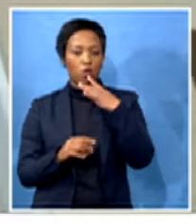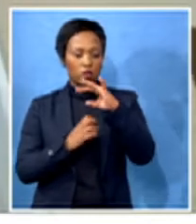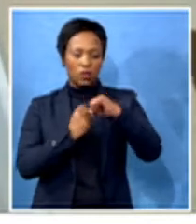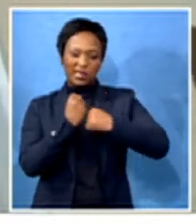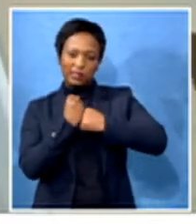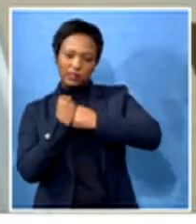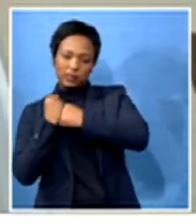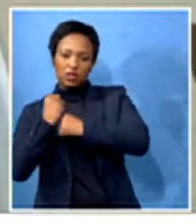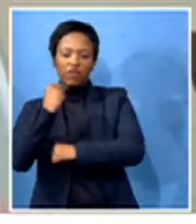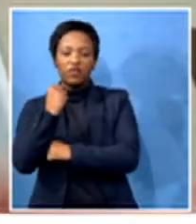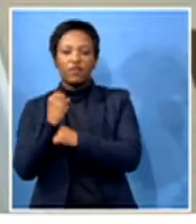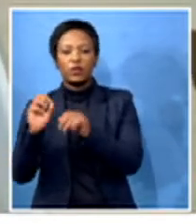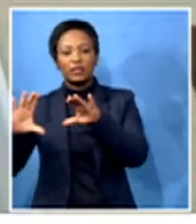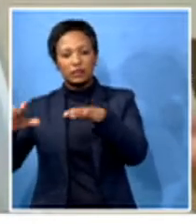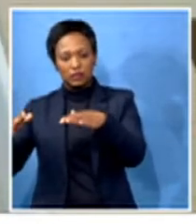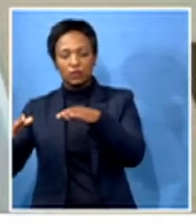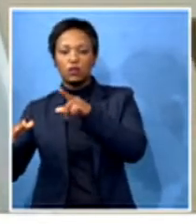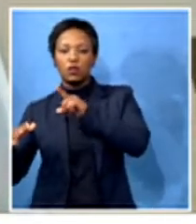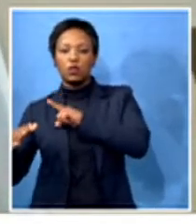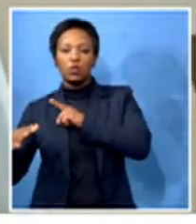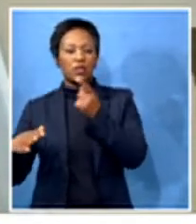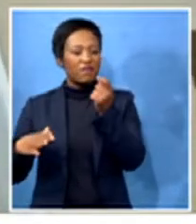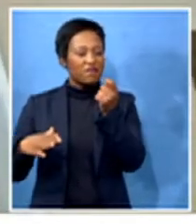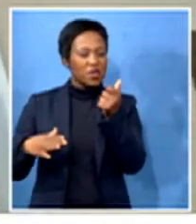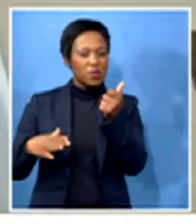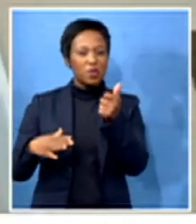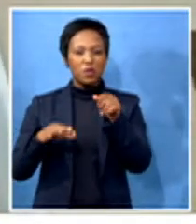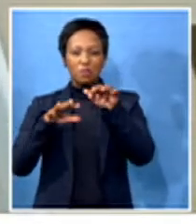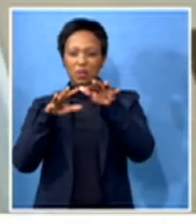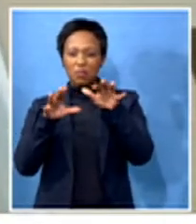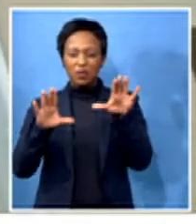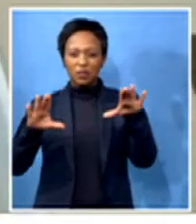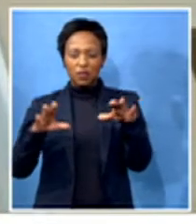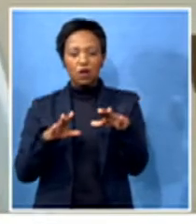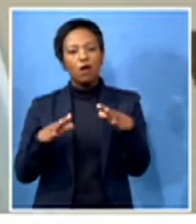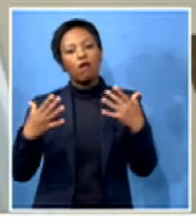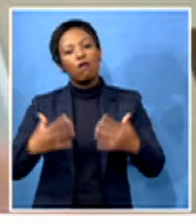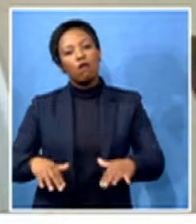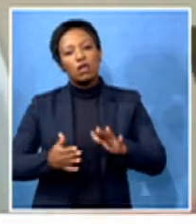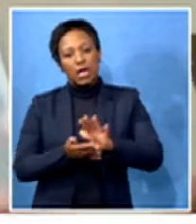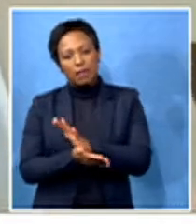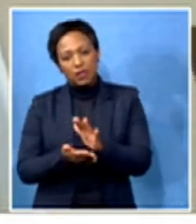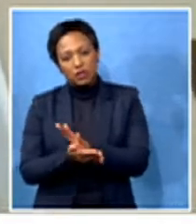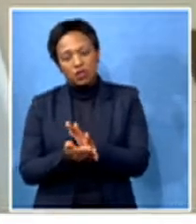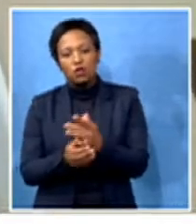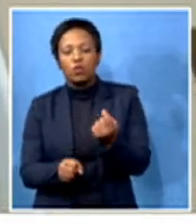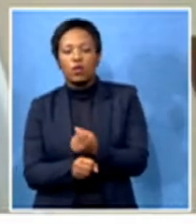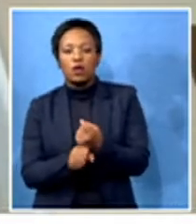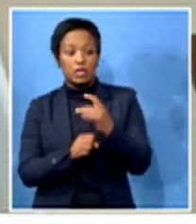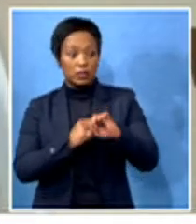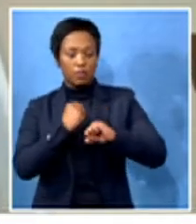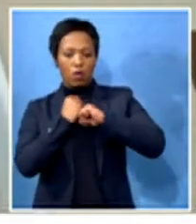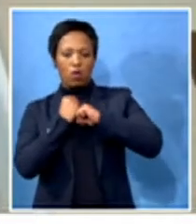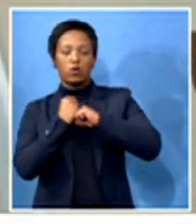the foundation. And I said that we have few individuals who appreciate what we do here in Nigeria, who support us.